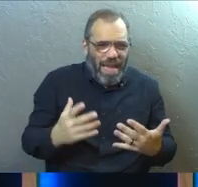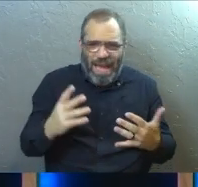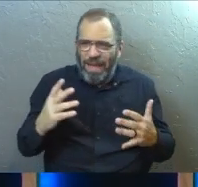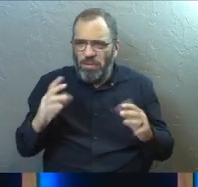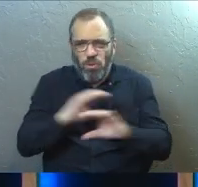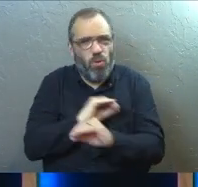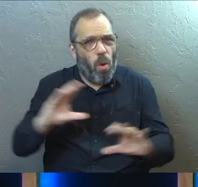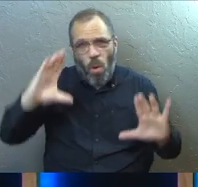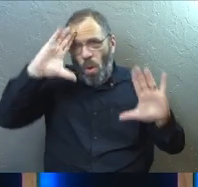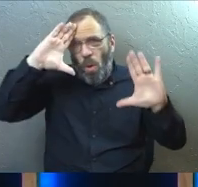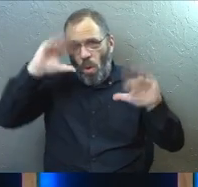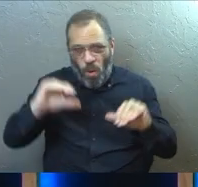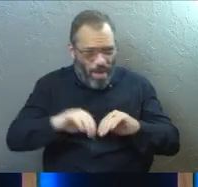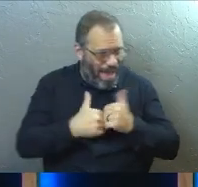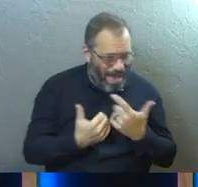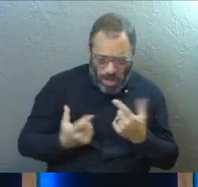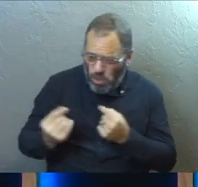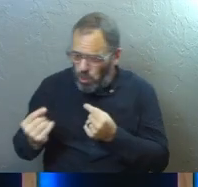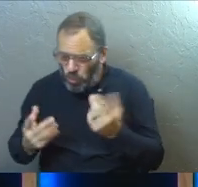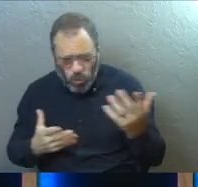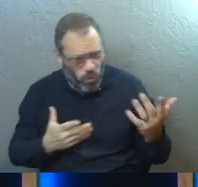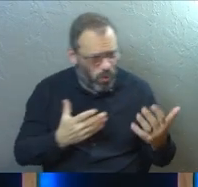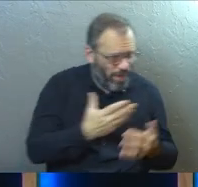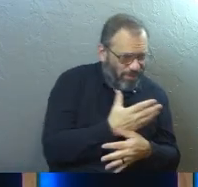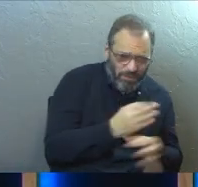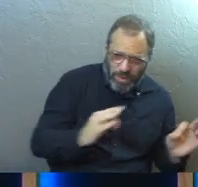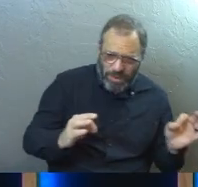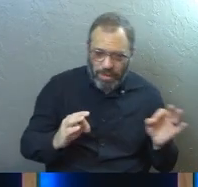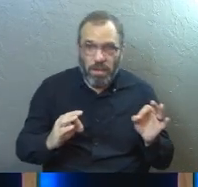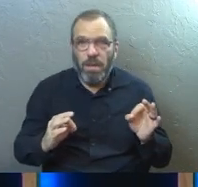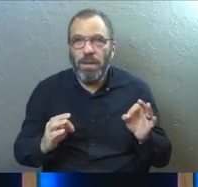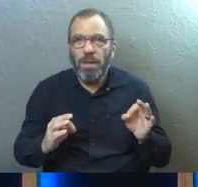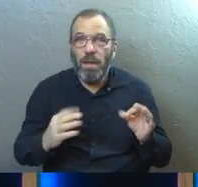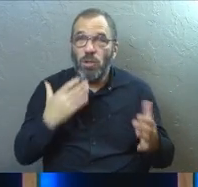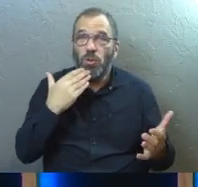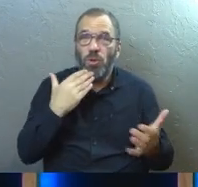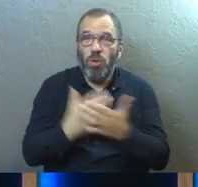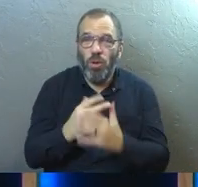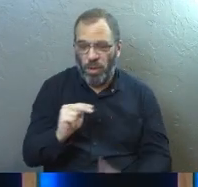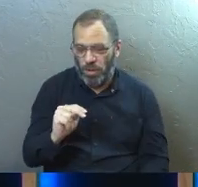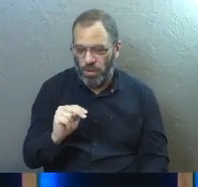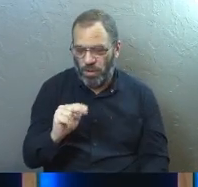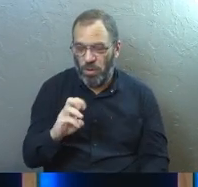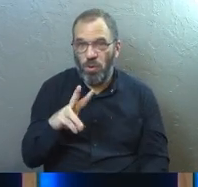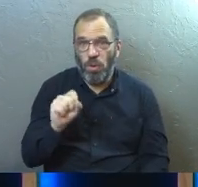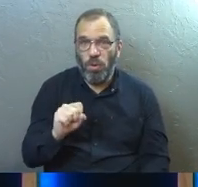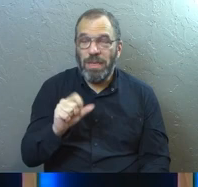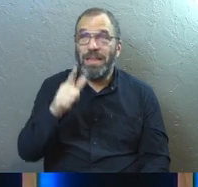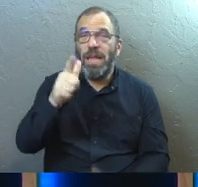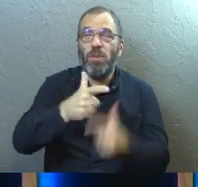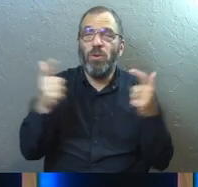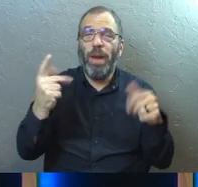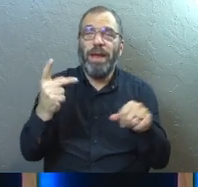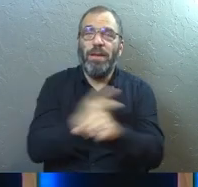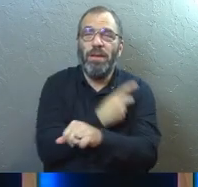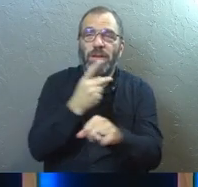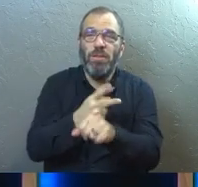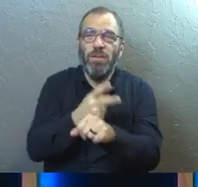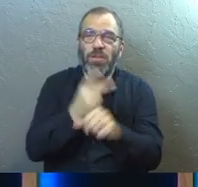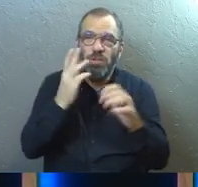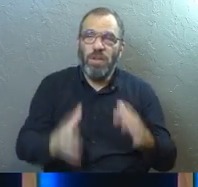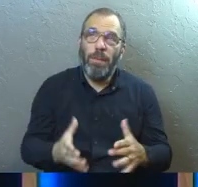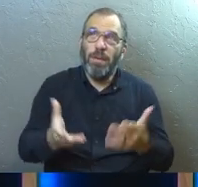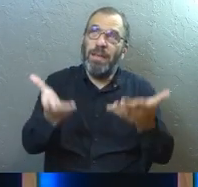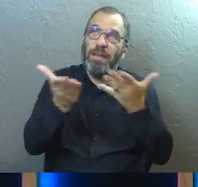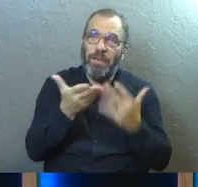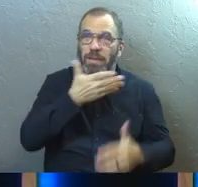are hopeless about how we're going to get free. Isn't it great news that the Good Shepherd is here today to offer us a